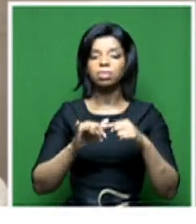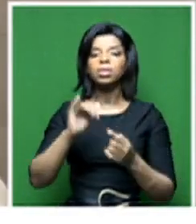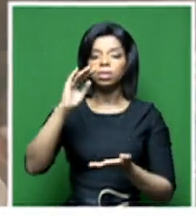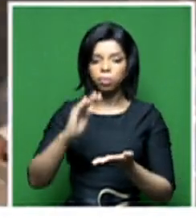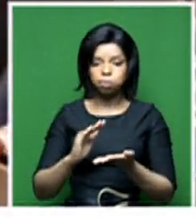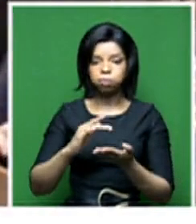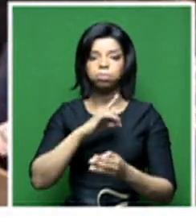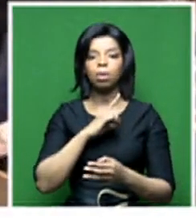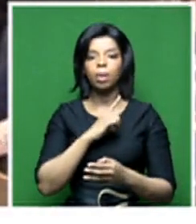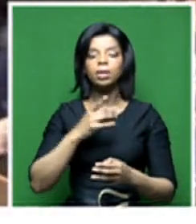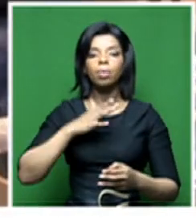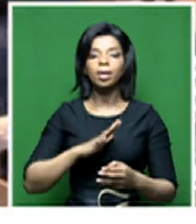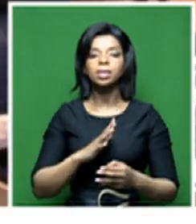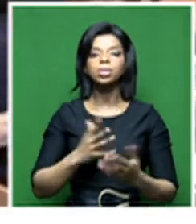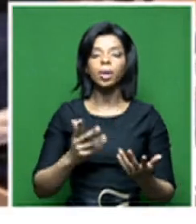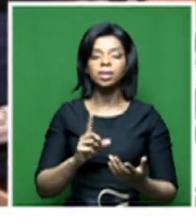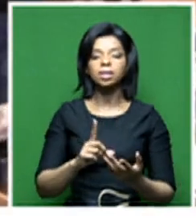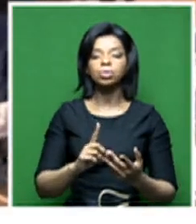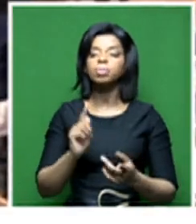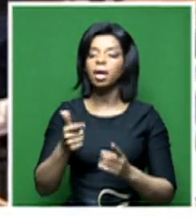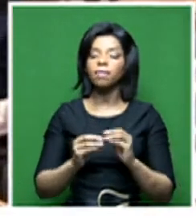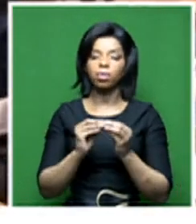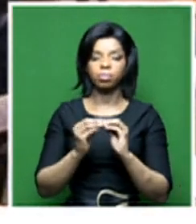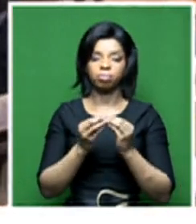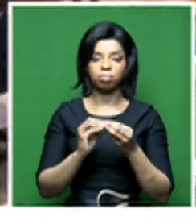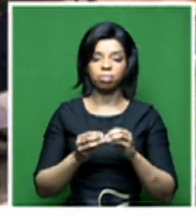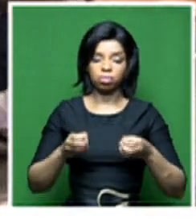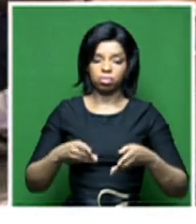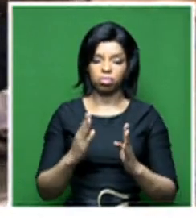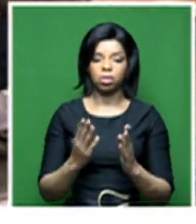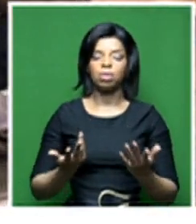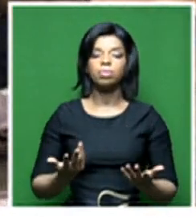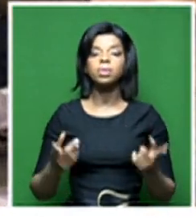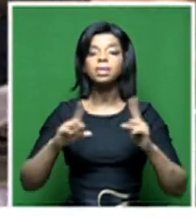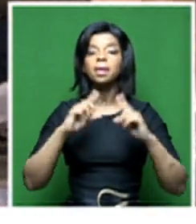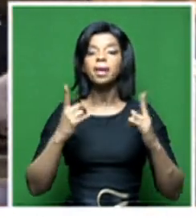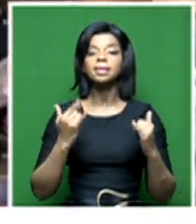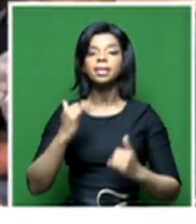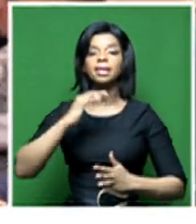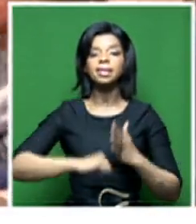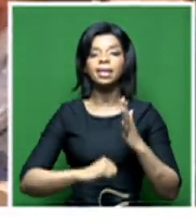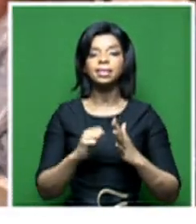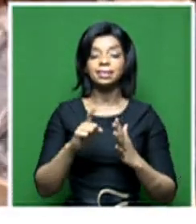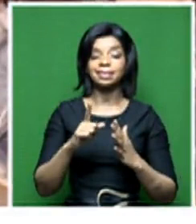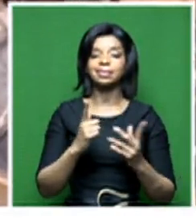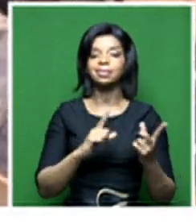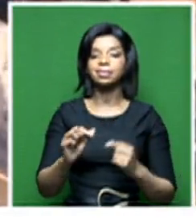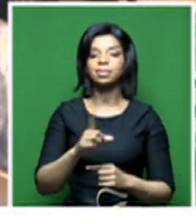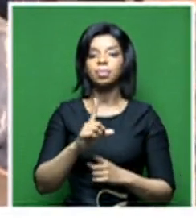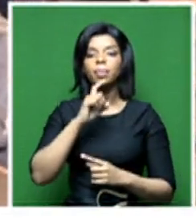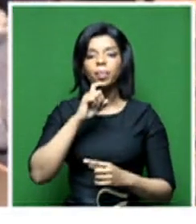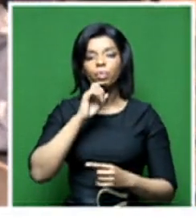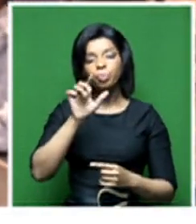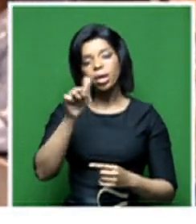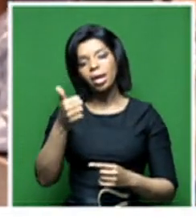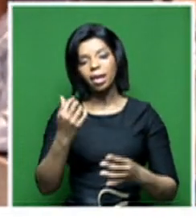Not a bad thing. But when it goes beyond that, and the tax becomes just the general tax that goes into the pot and used for other things, then you allow